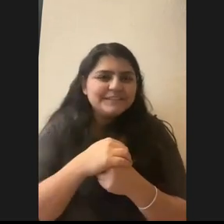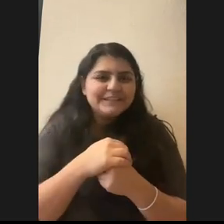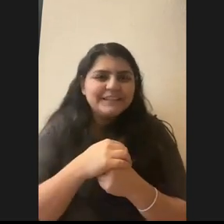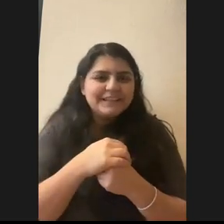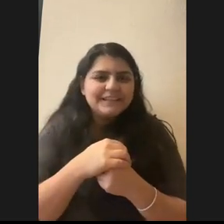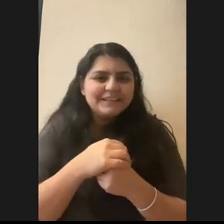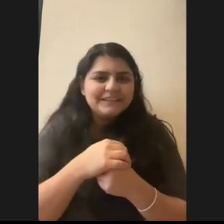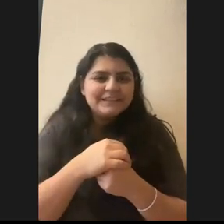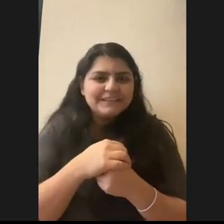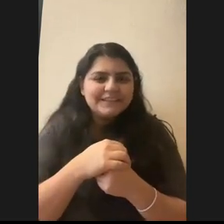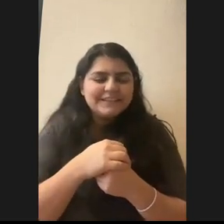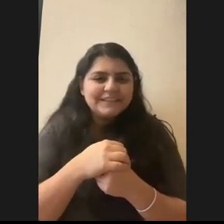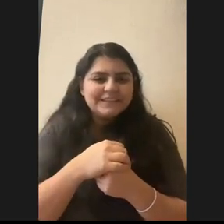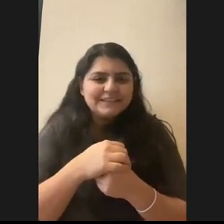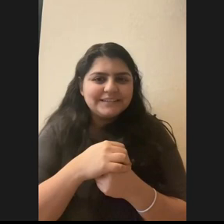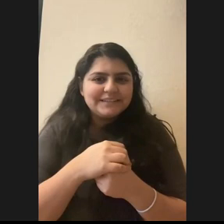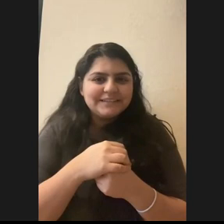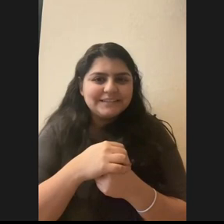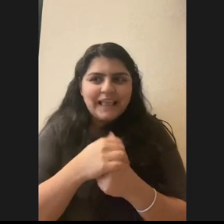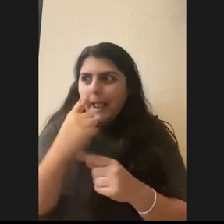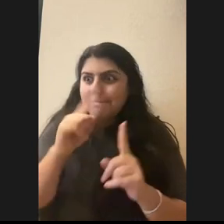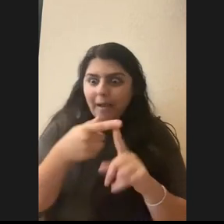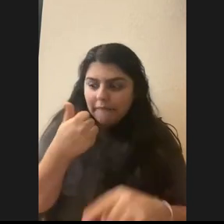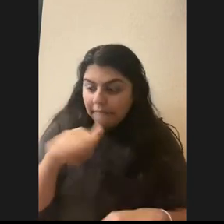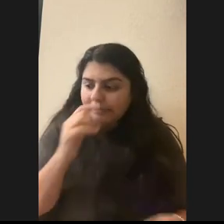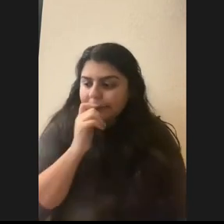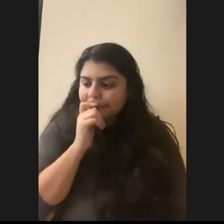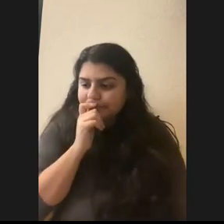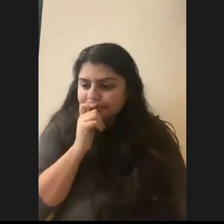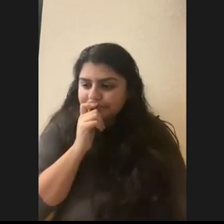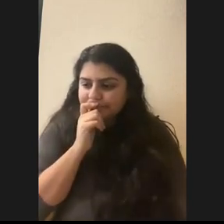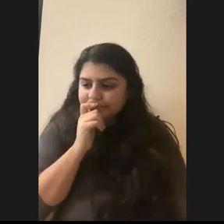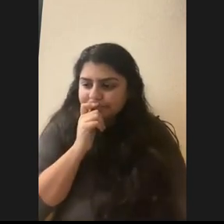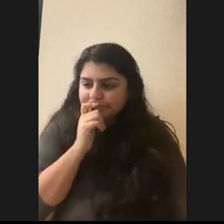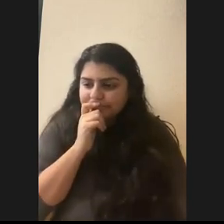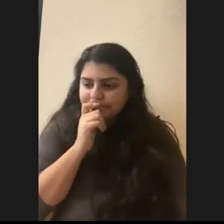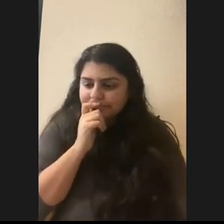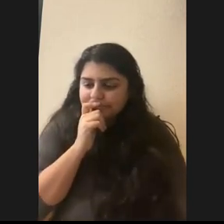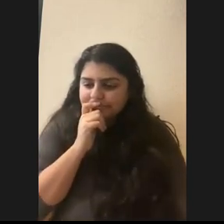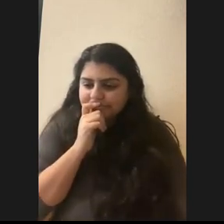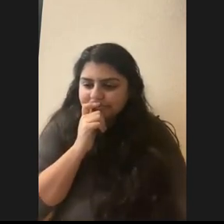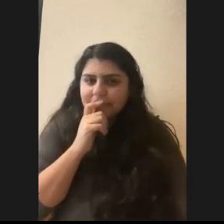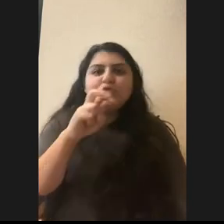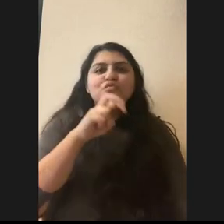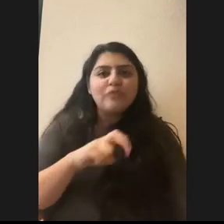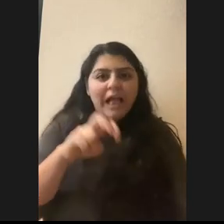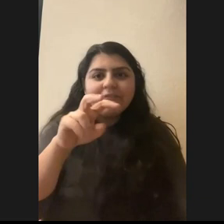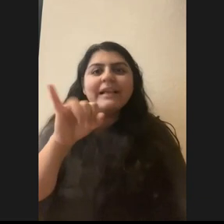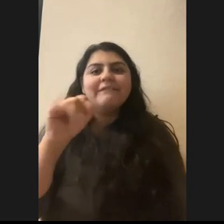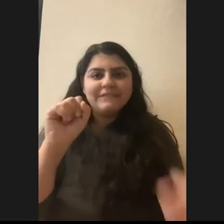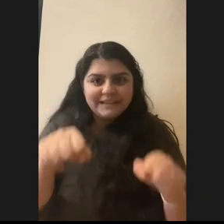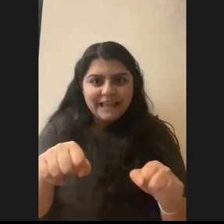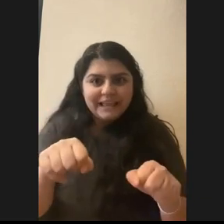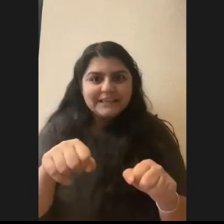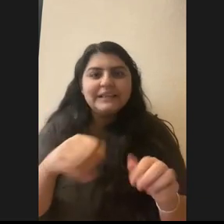Um, about anything? Anything you want? Um, travel if you can, whether you like